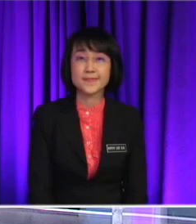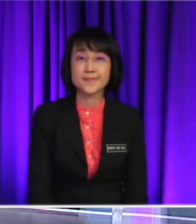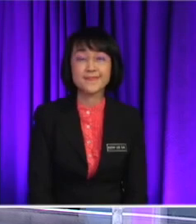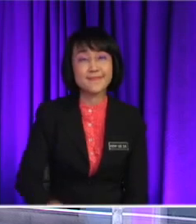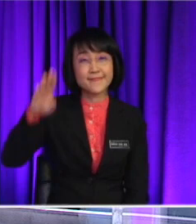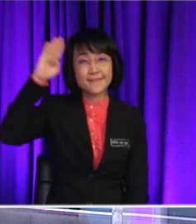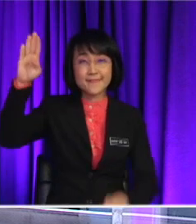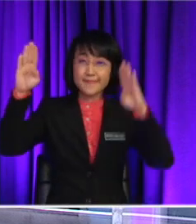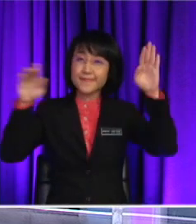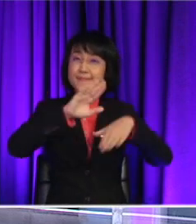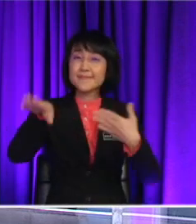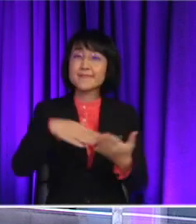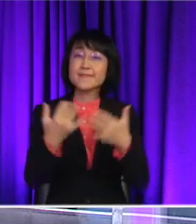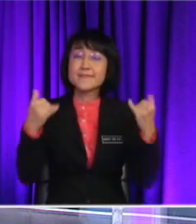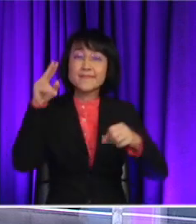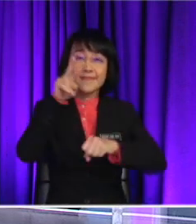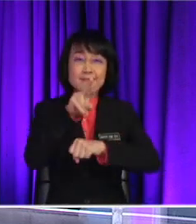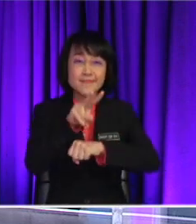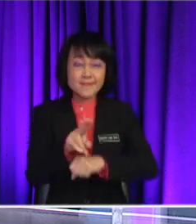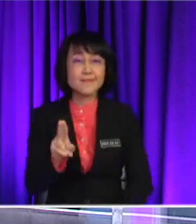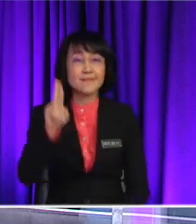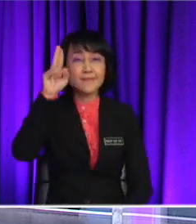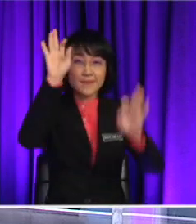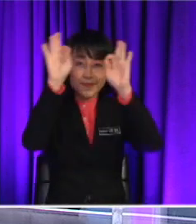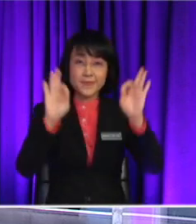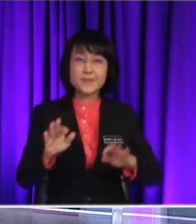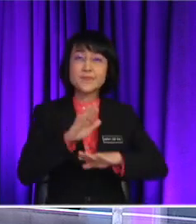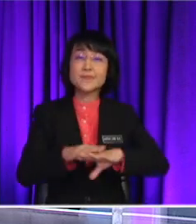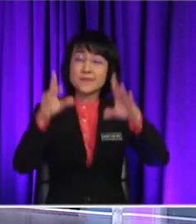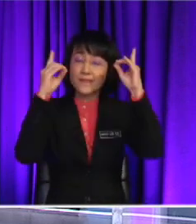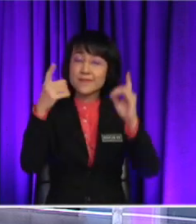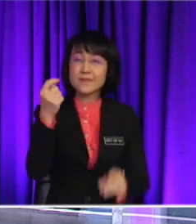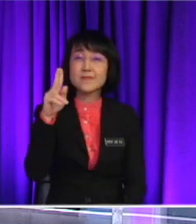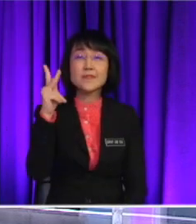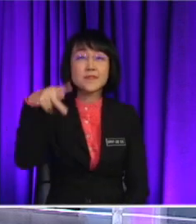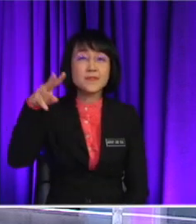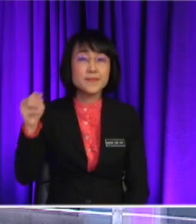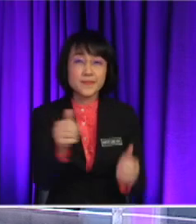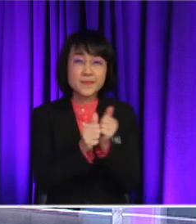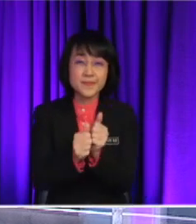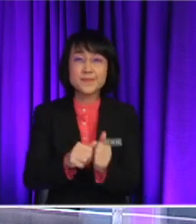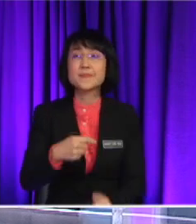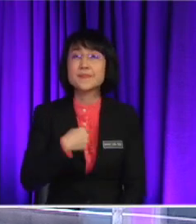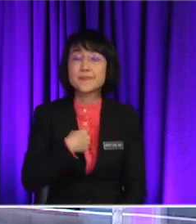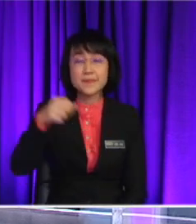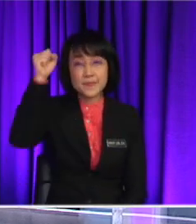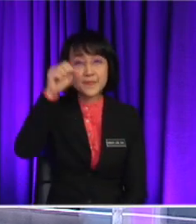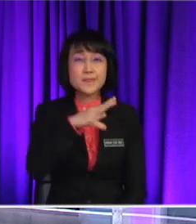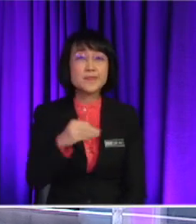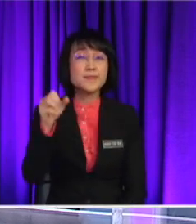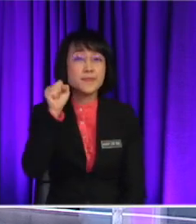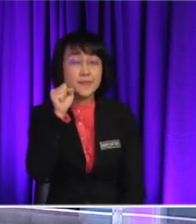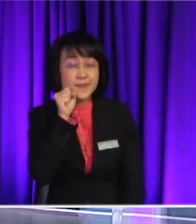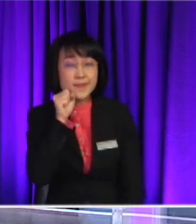Hello everyone, you are now watching Upper Form on Didit TV KPM Together with me, Sean, Steven and also Miss Sim for our